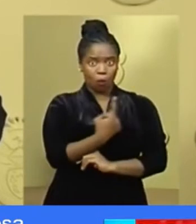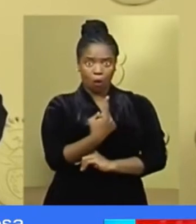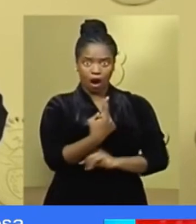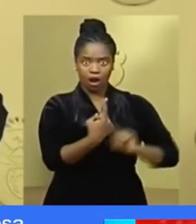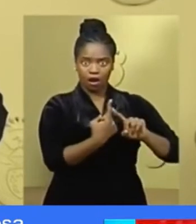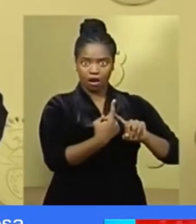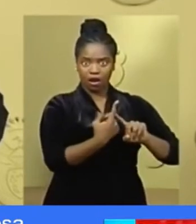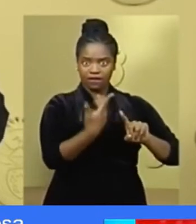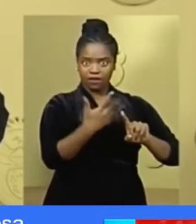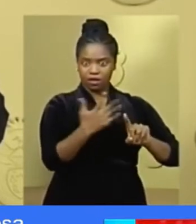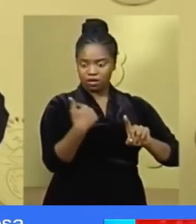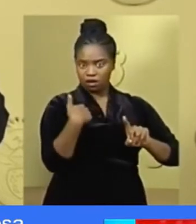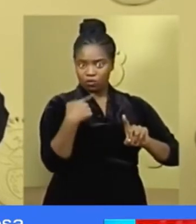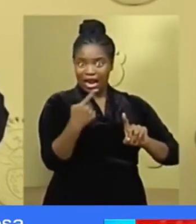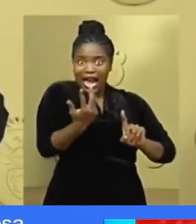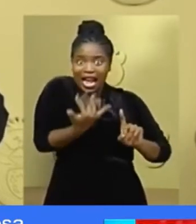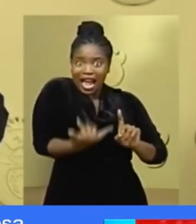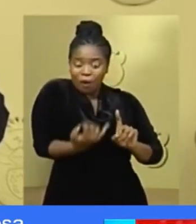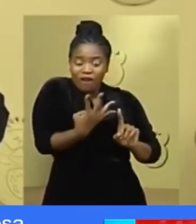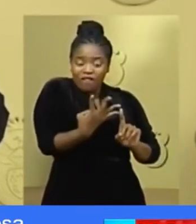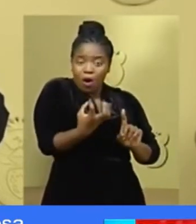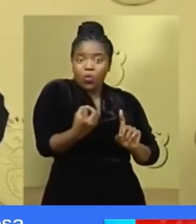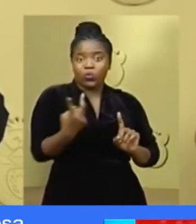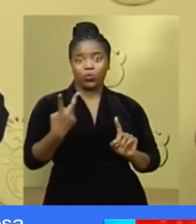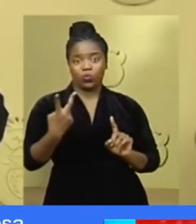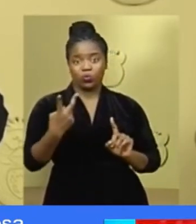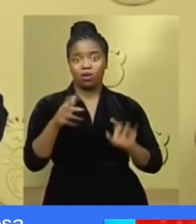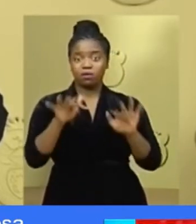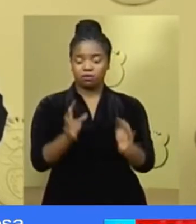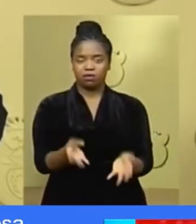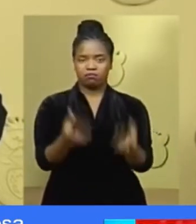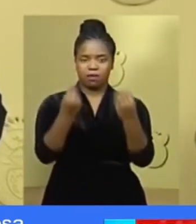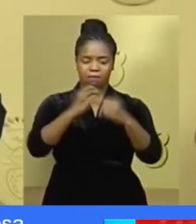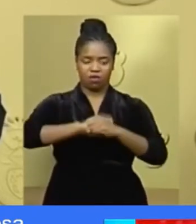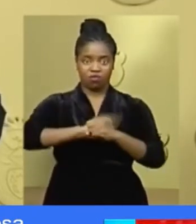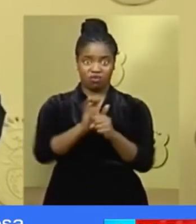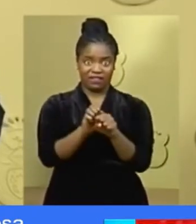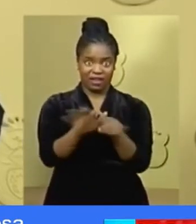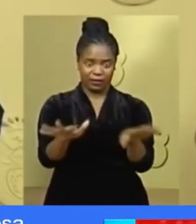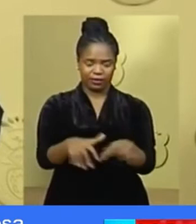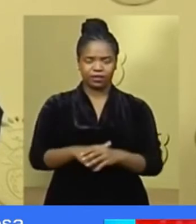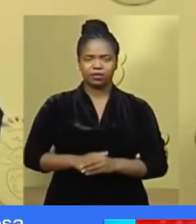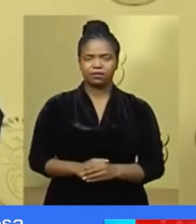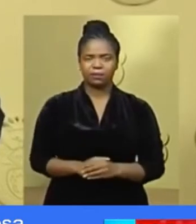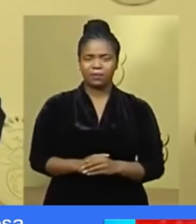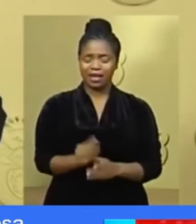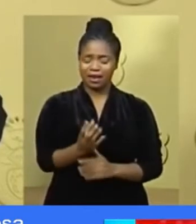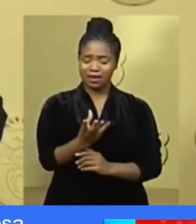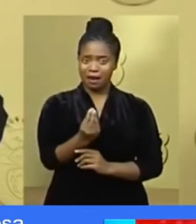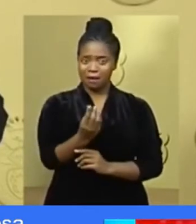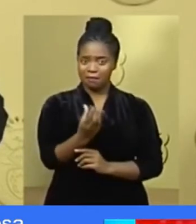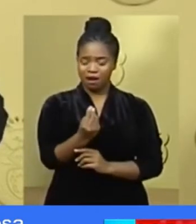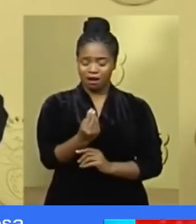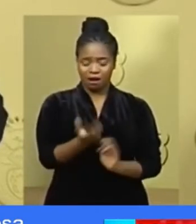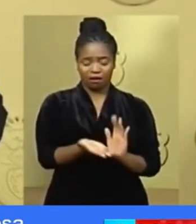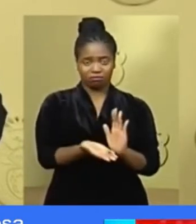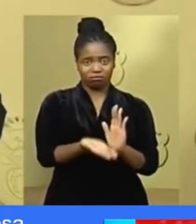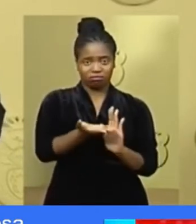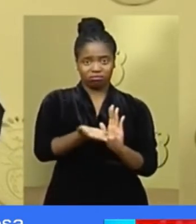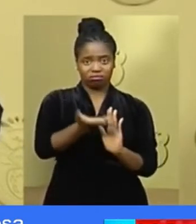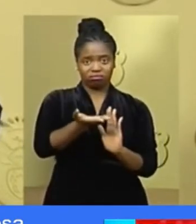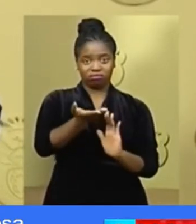cases to 402 cases. This number will continue to rise.